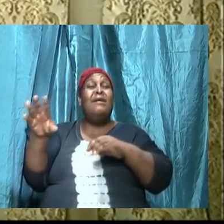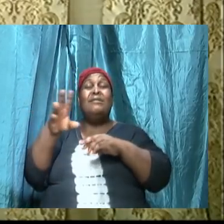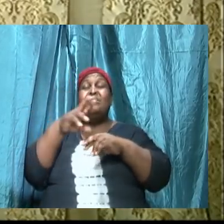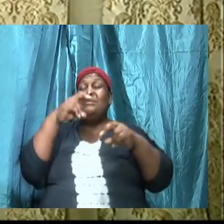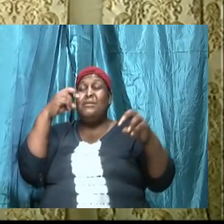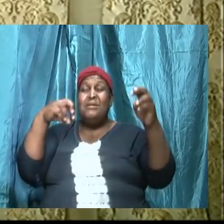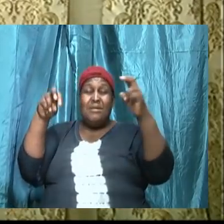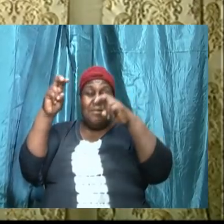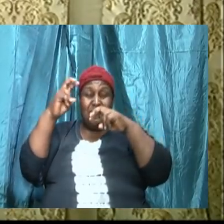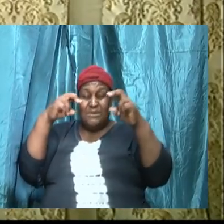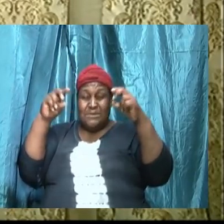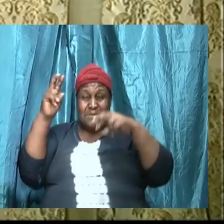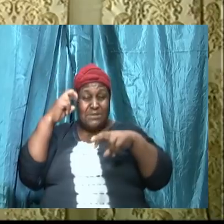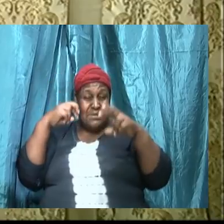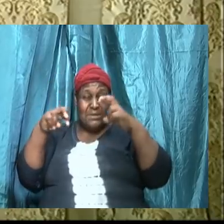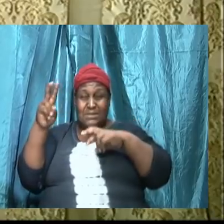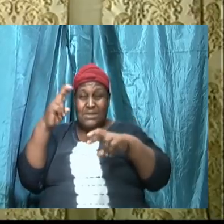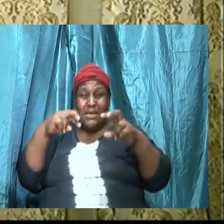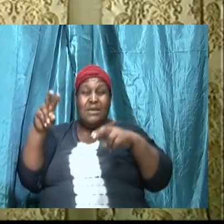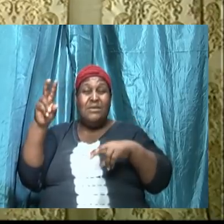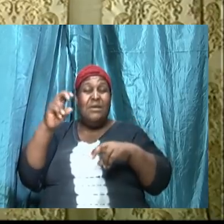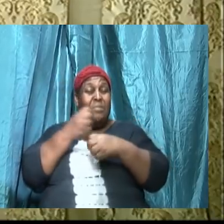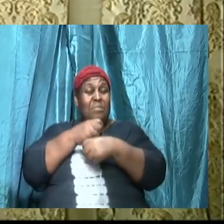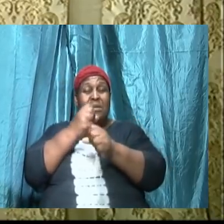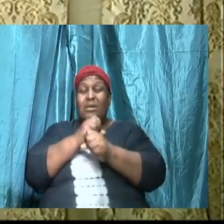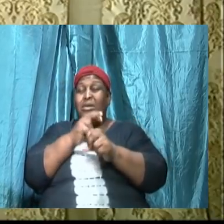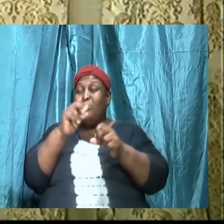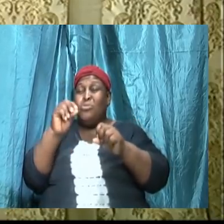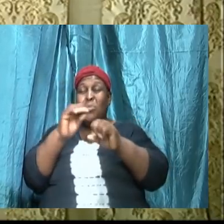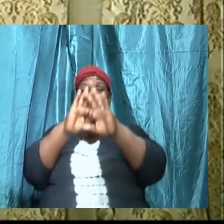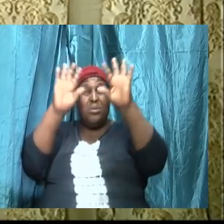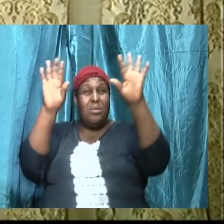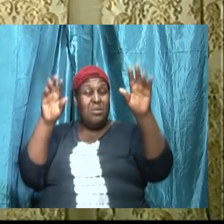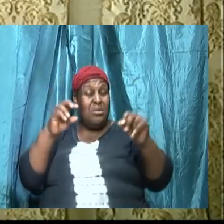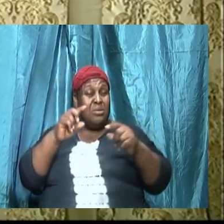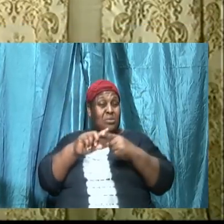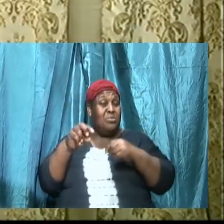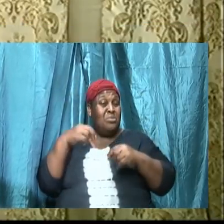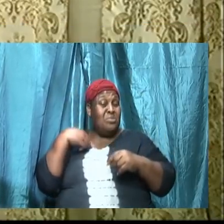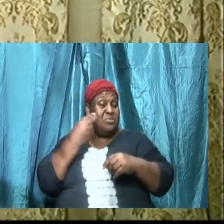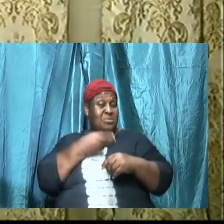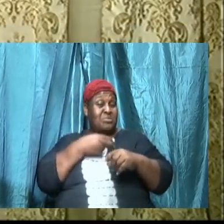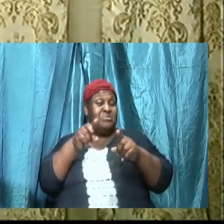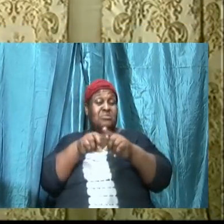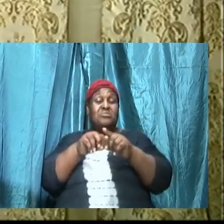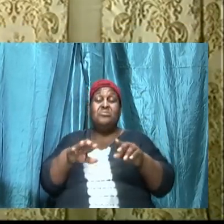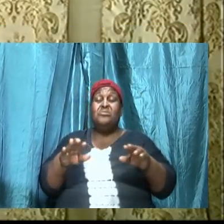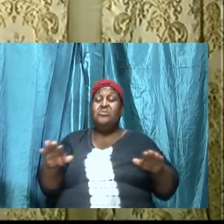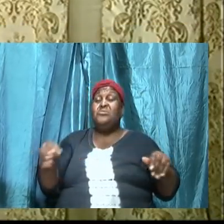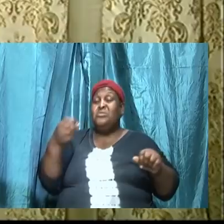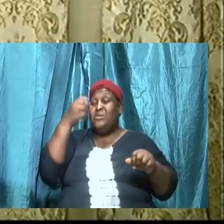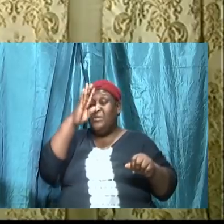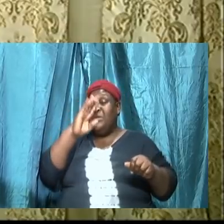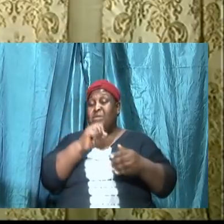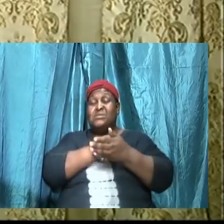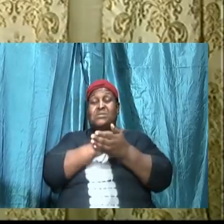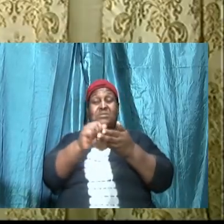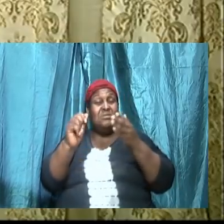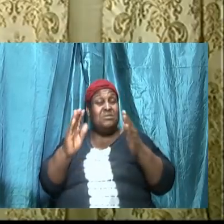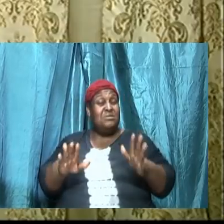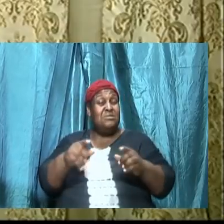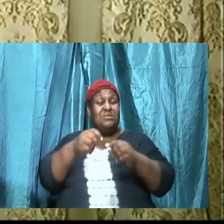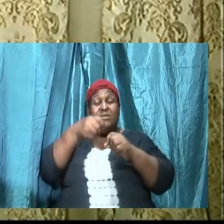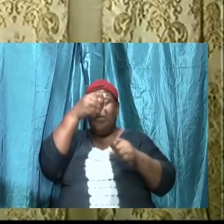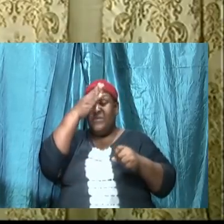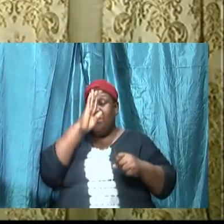make it any clearer to us as children of God, as saints of the Most High